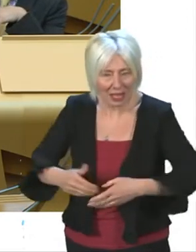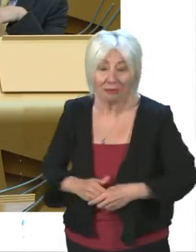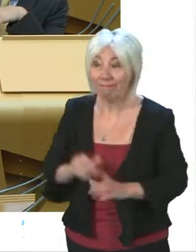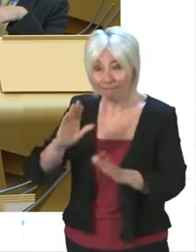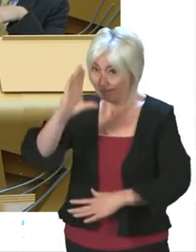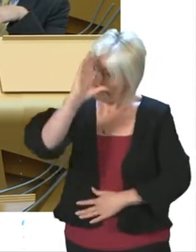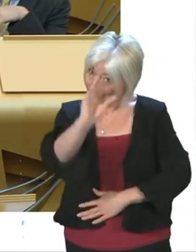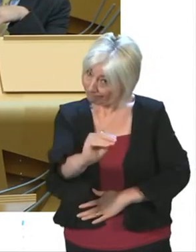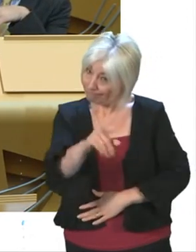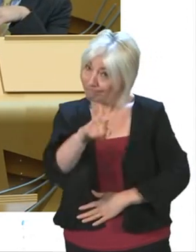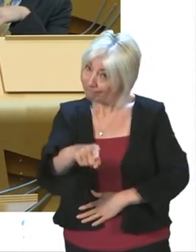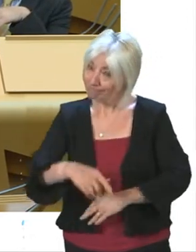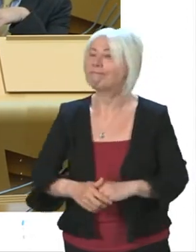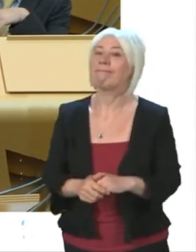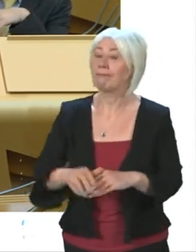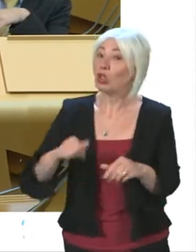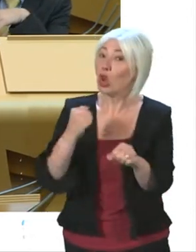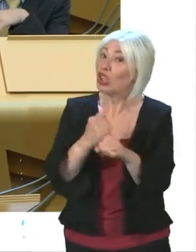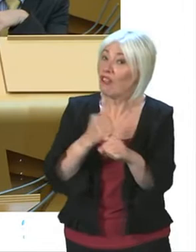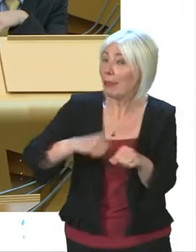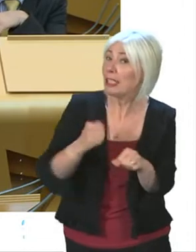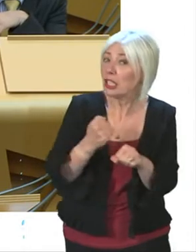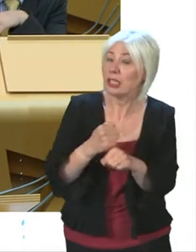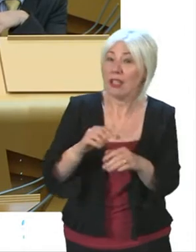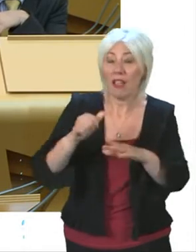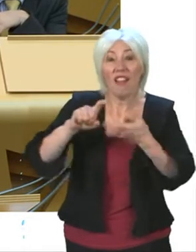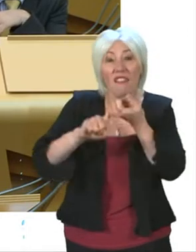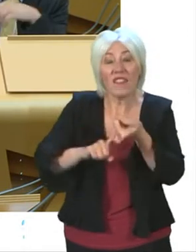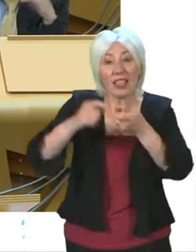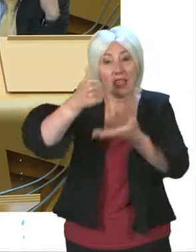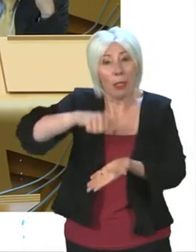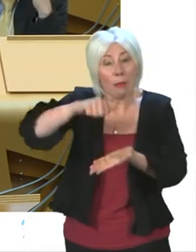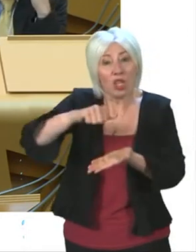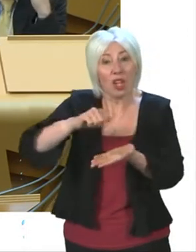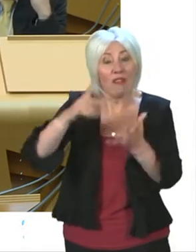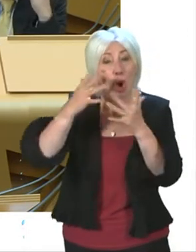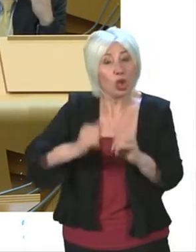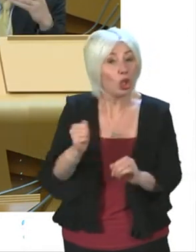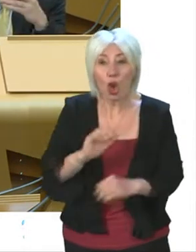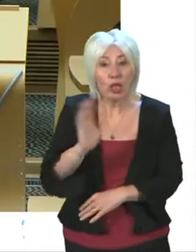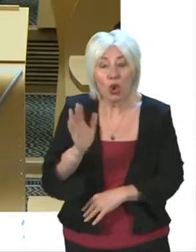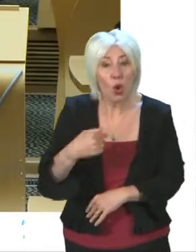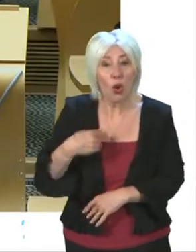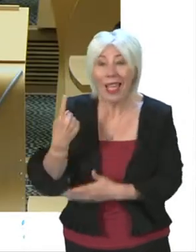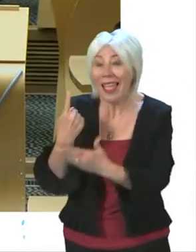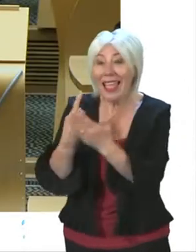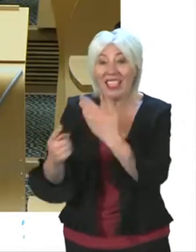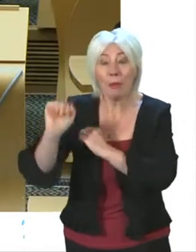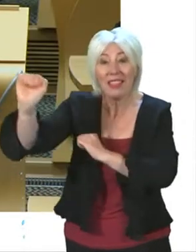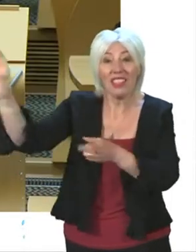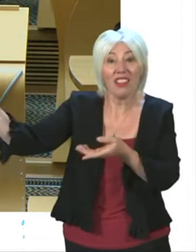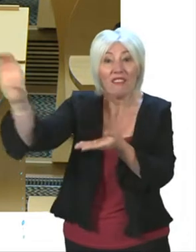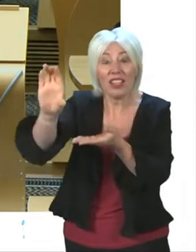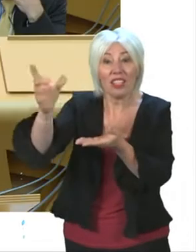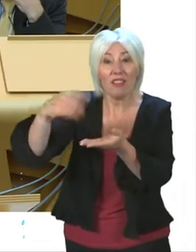Sarwar on that point. The Scottish Government doesn't actually set the Budget for Audit Scotland. The Budget for Audit Scotland is independently funded